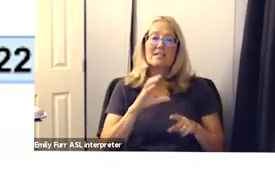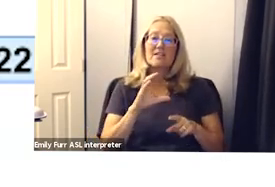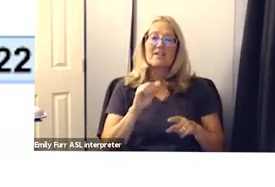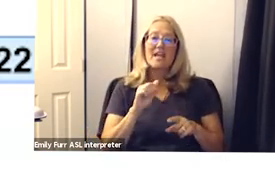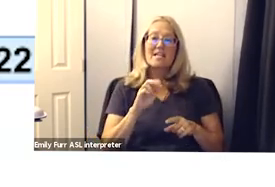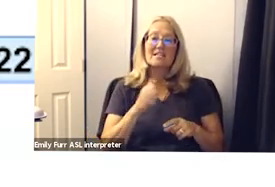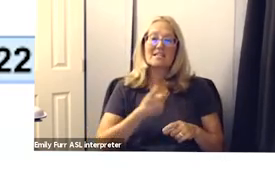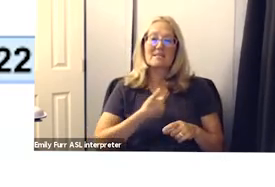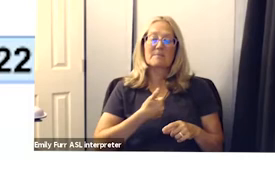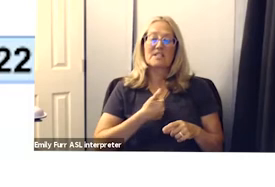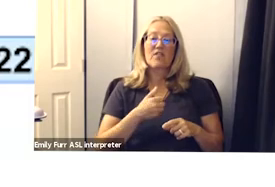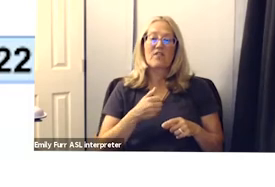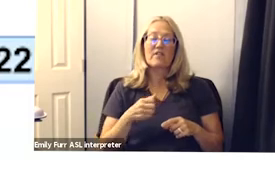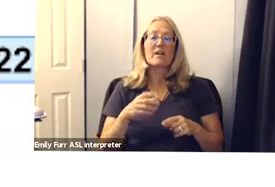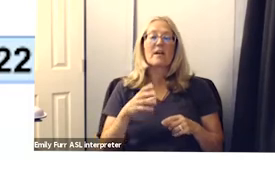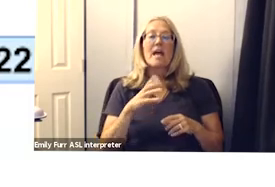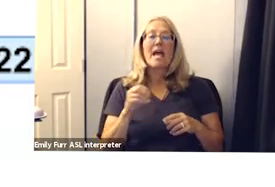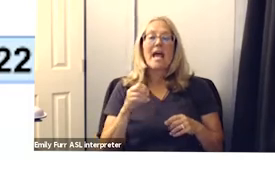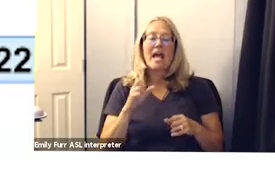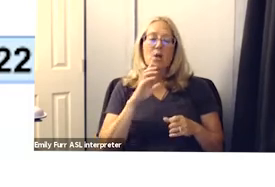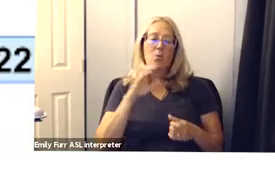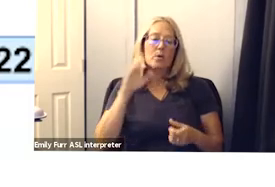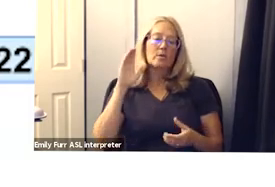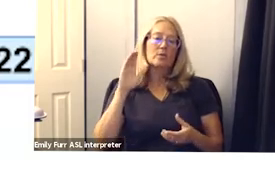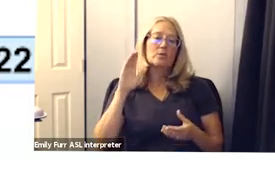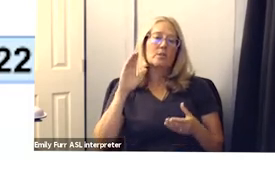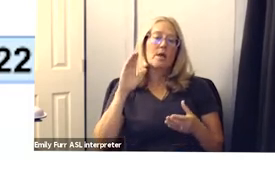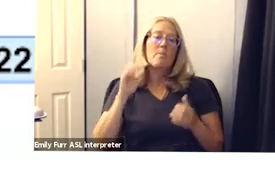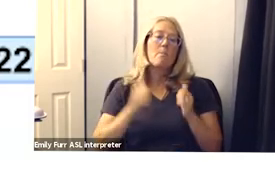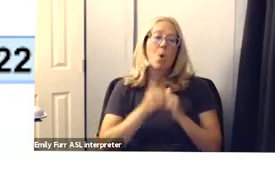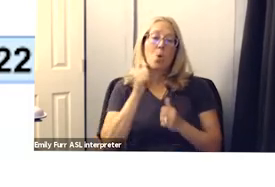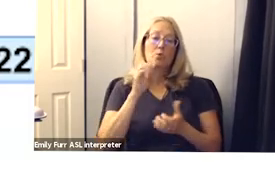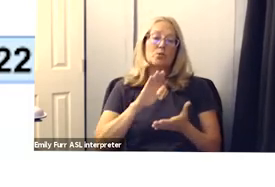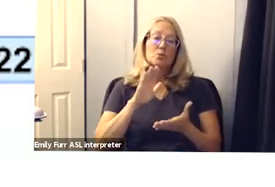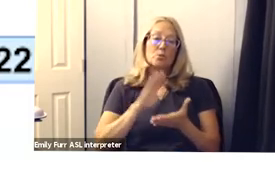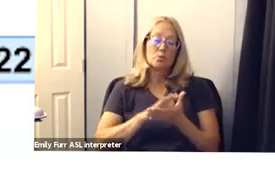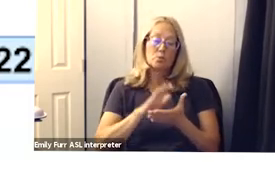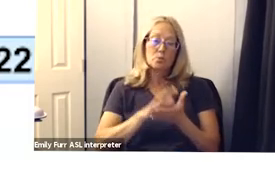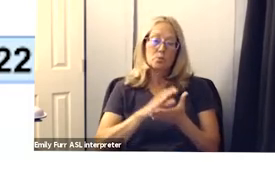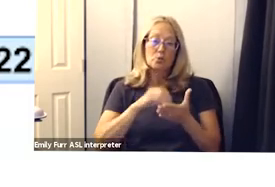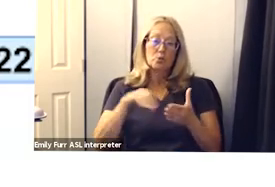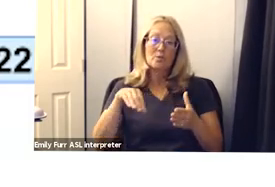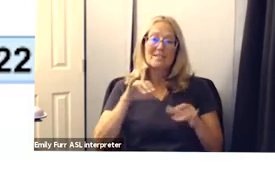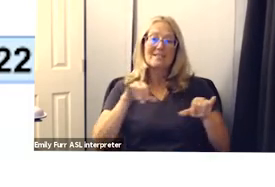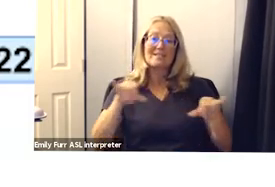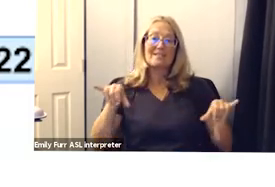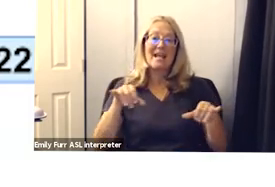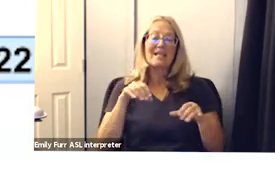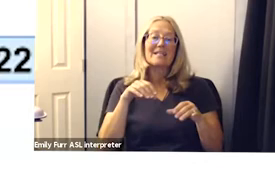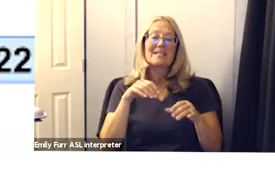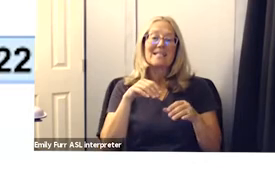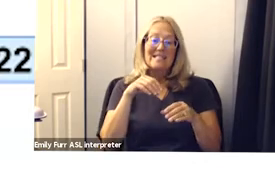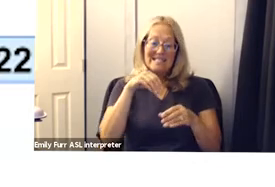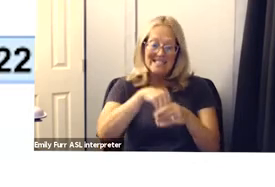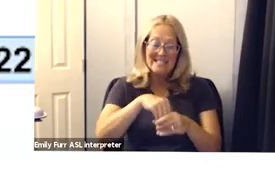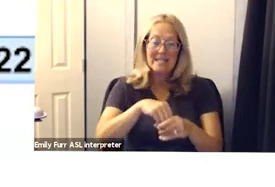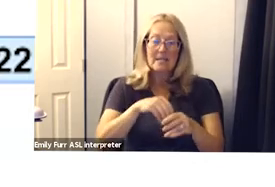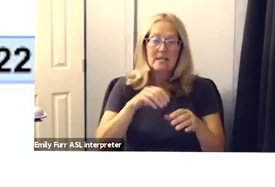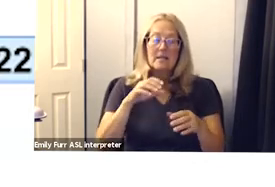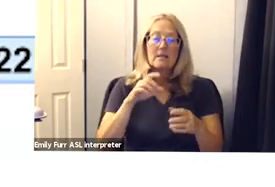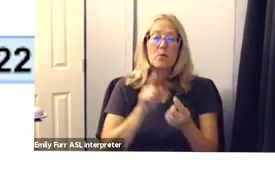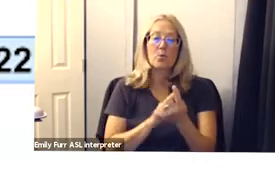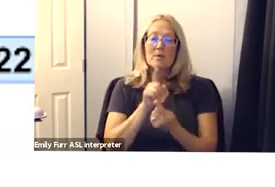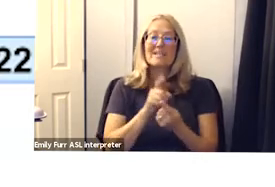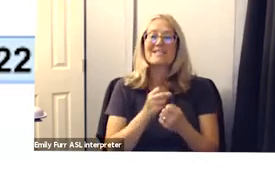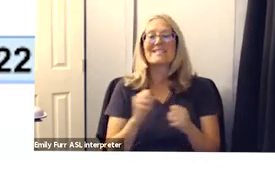helps us keep the greatest number of schools of students in school safely when we can do the contact tracing because